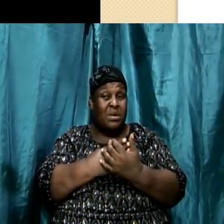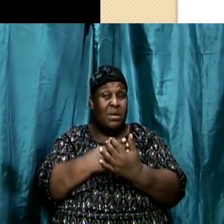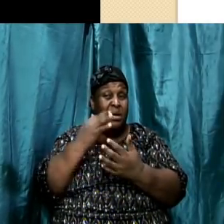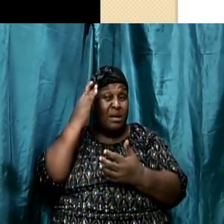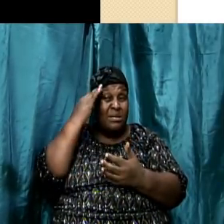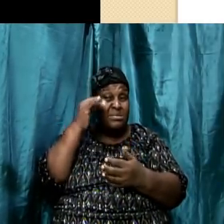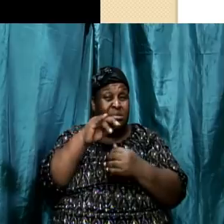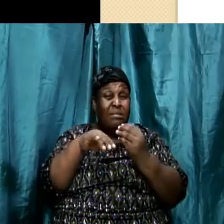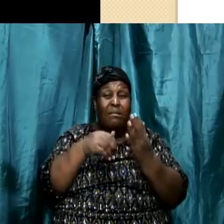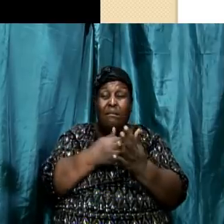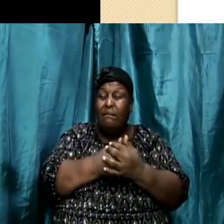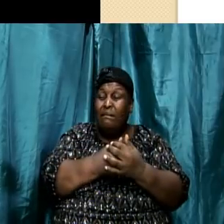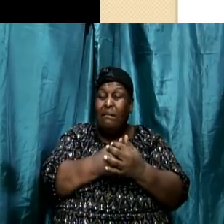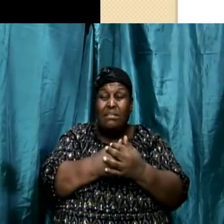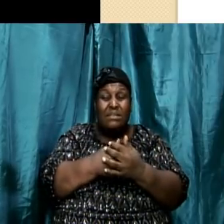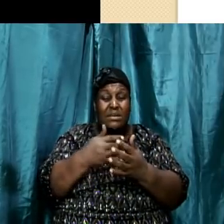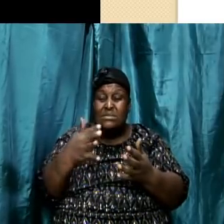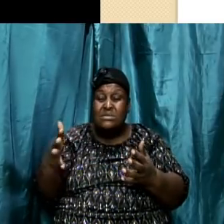all of these things under the sun,